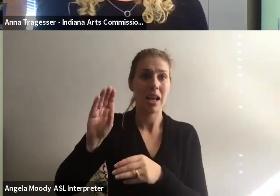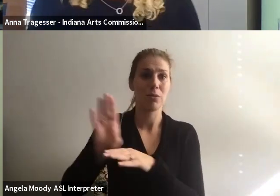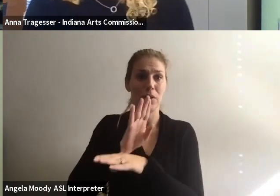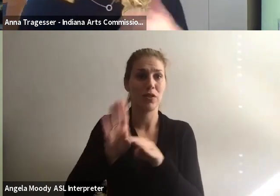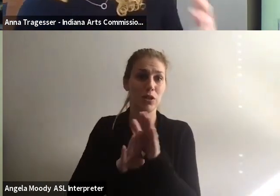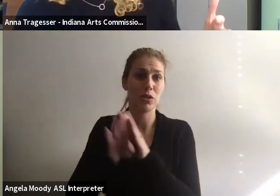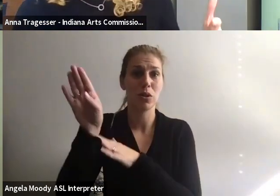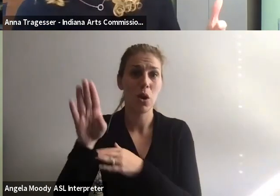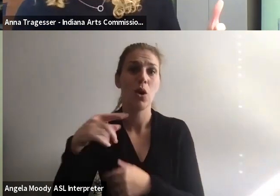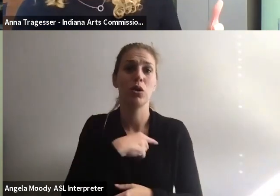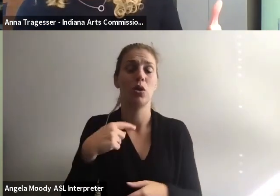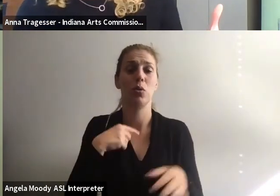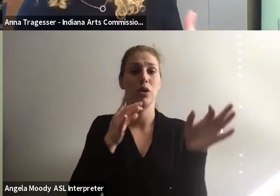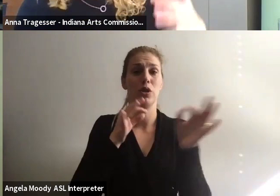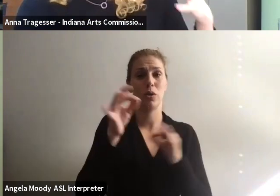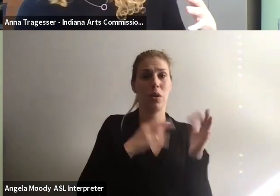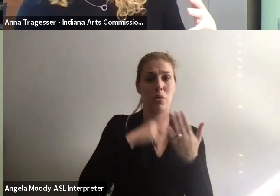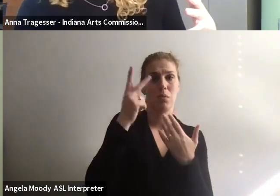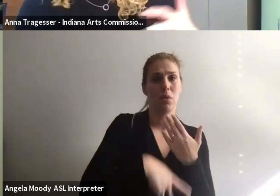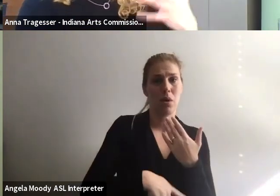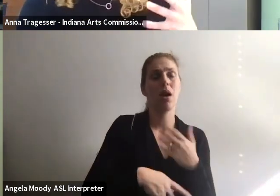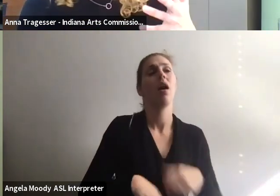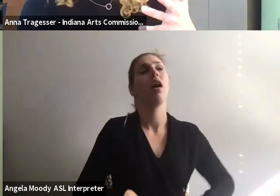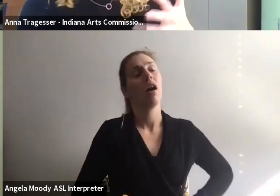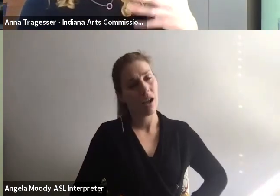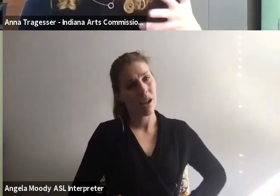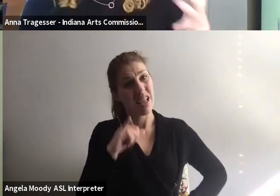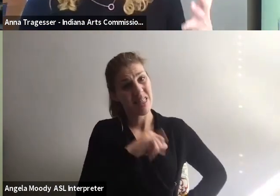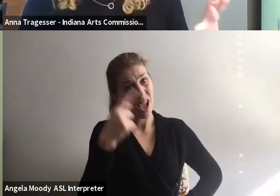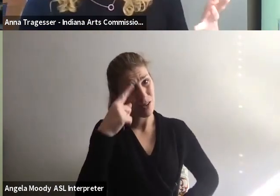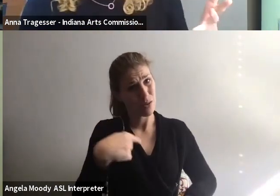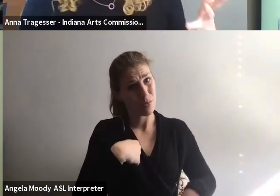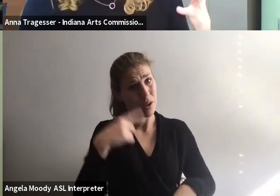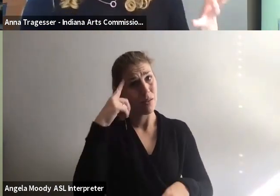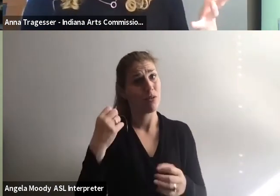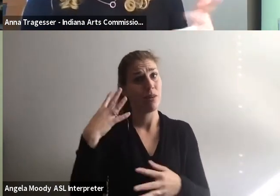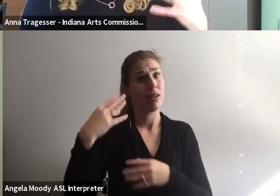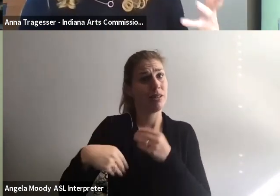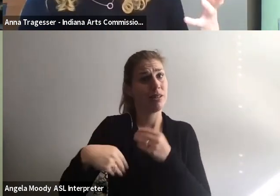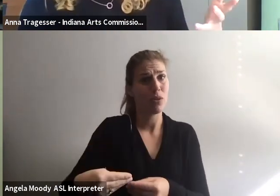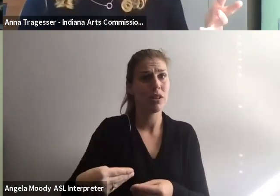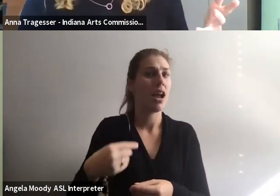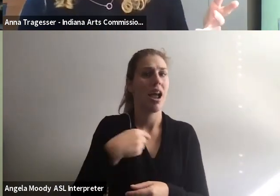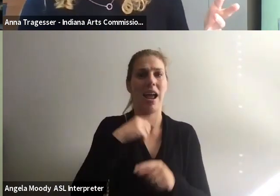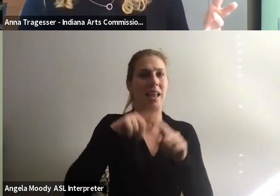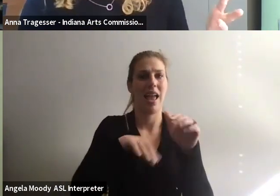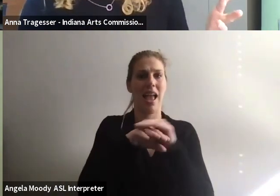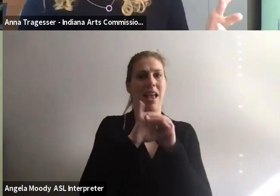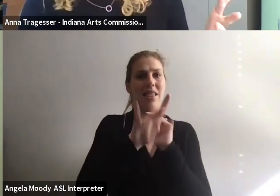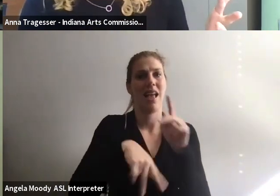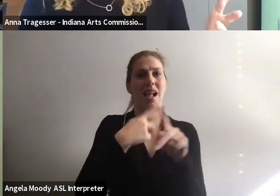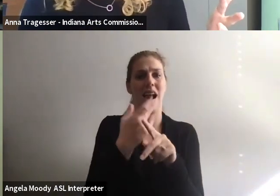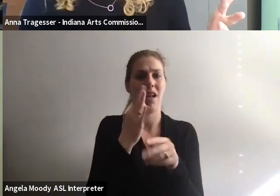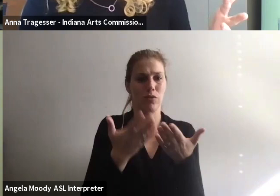even the way that we kind of described the program was like, ah, is this for me? Because for generations, I've not been able to access these kinds of